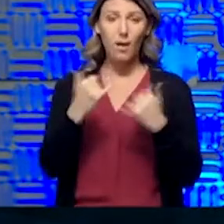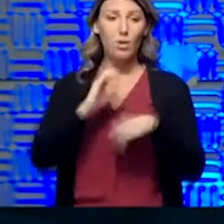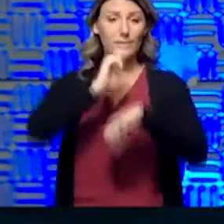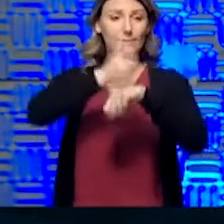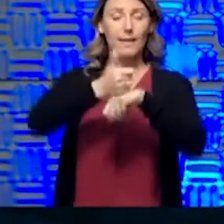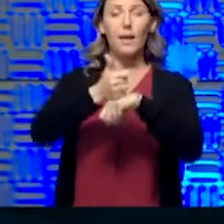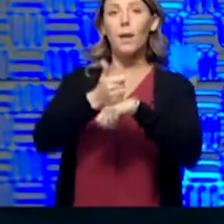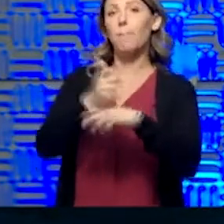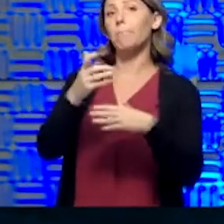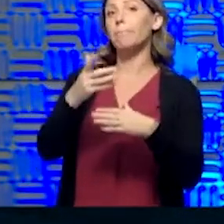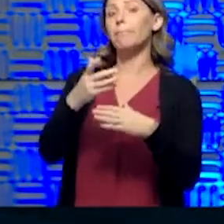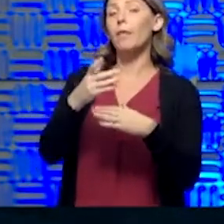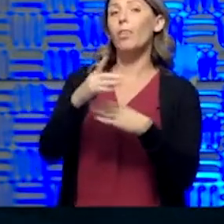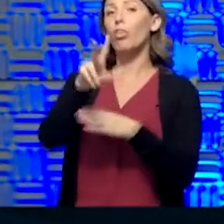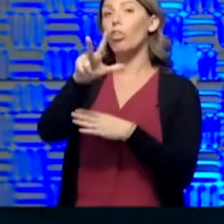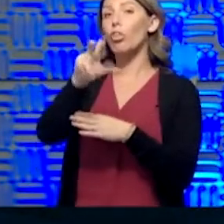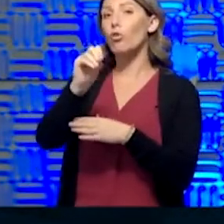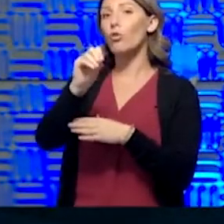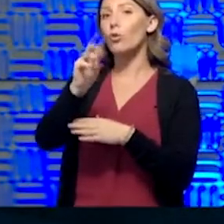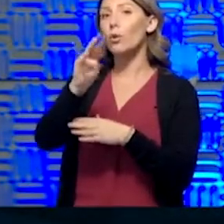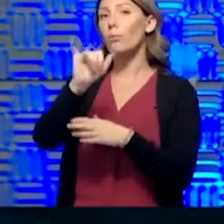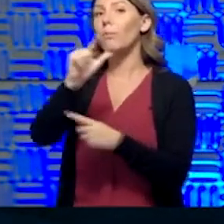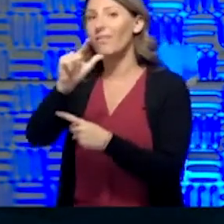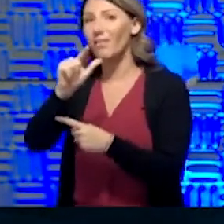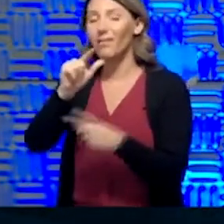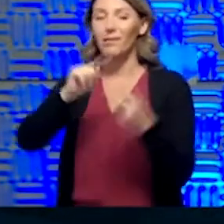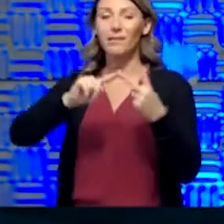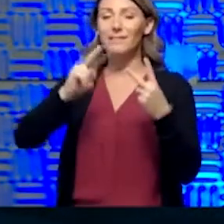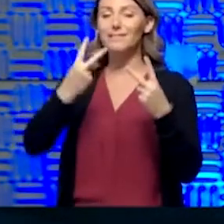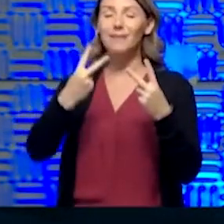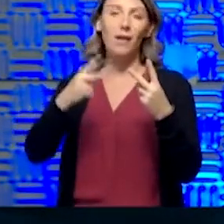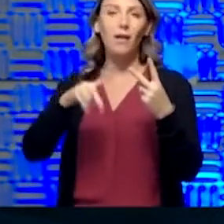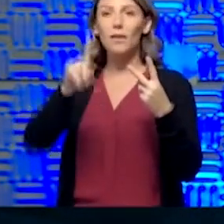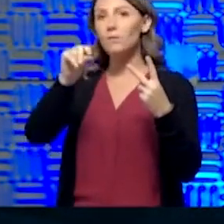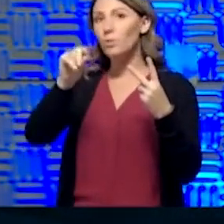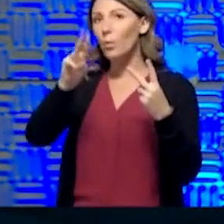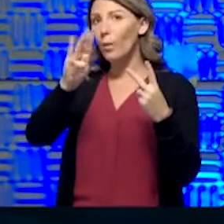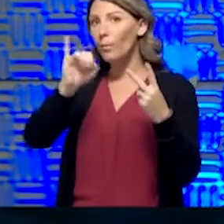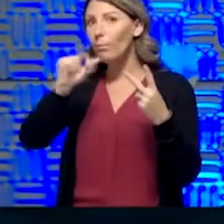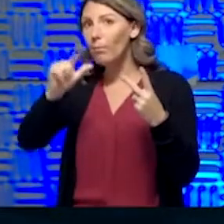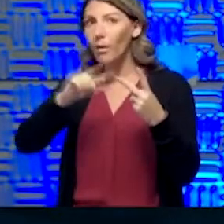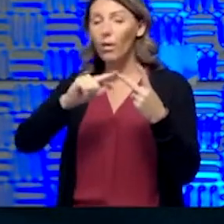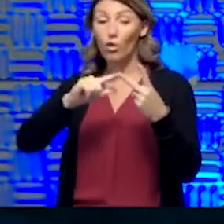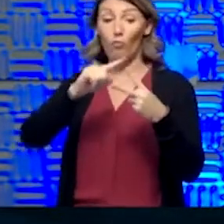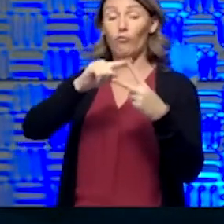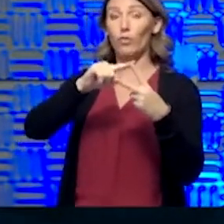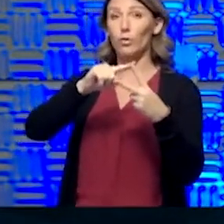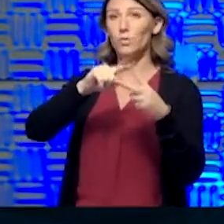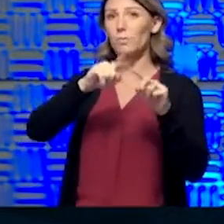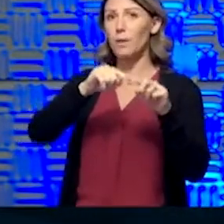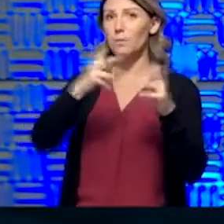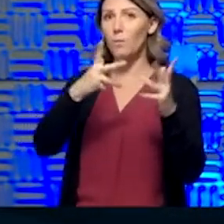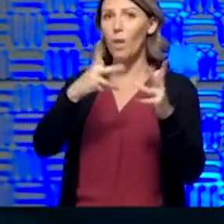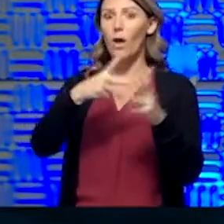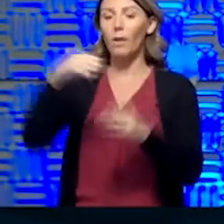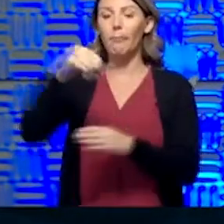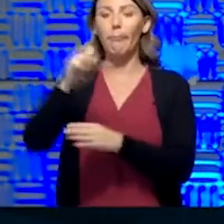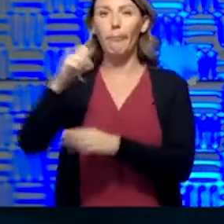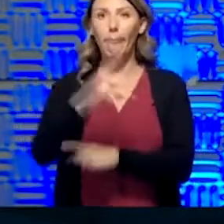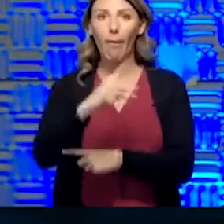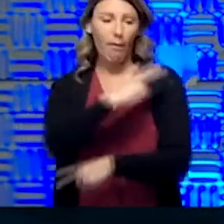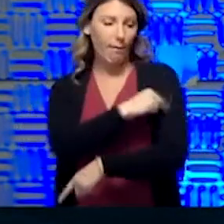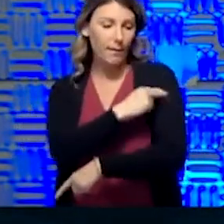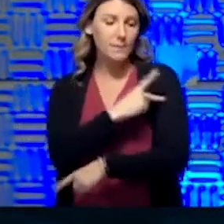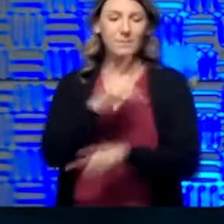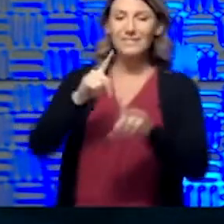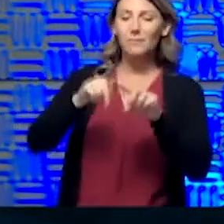billion, now in a second set of $20 billion. And the first set was mostly based upon reimbursing hospitals based